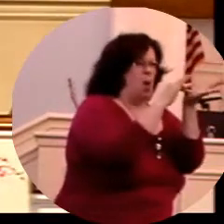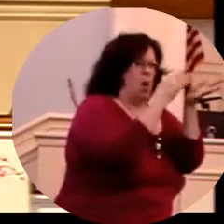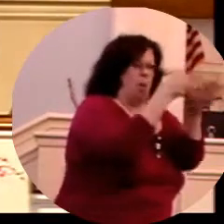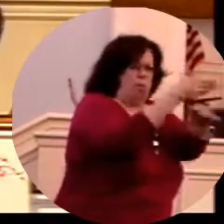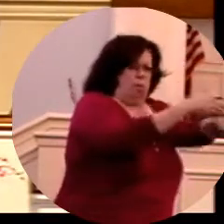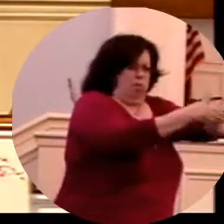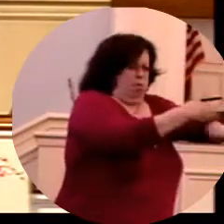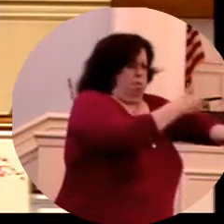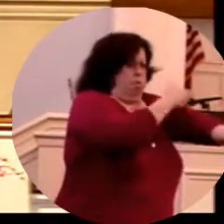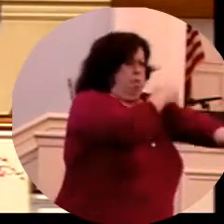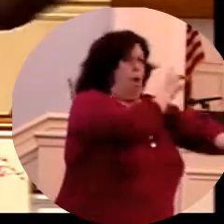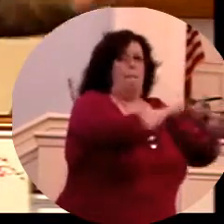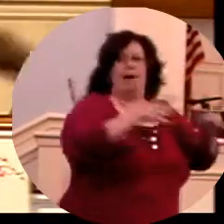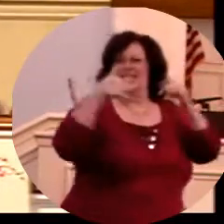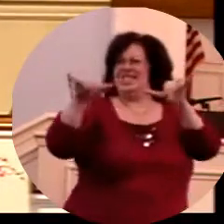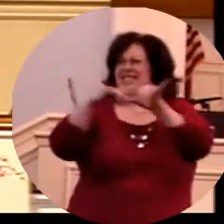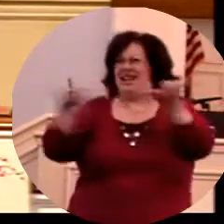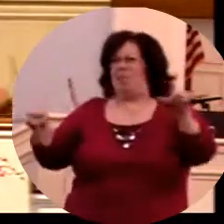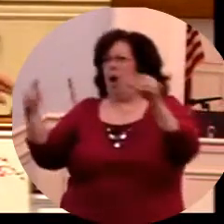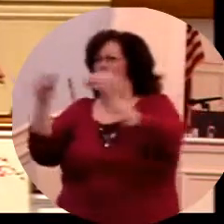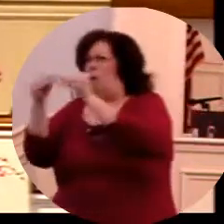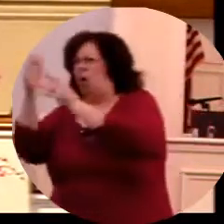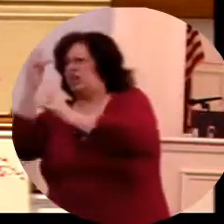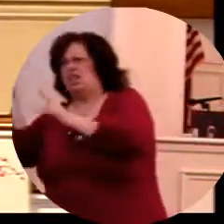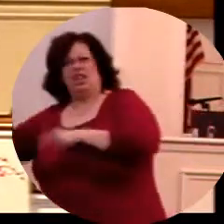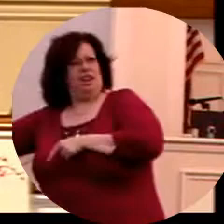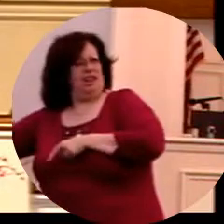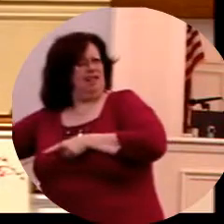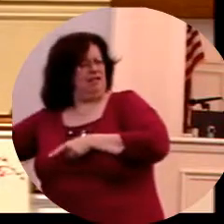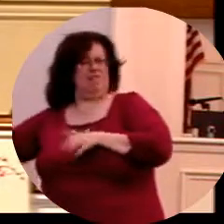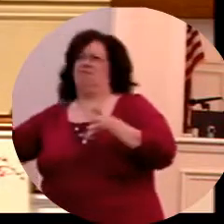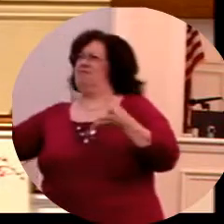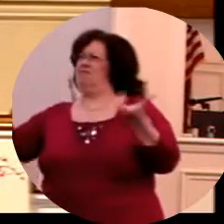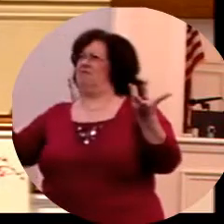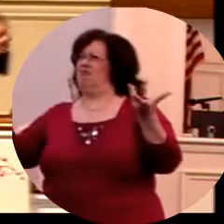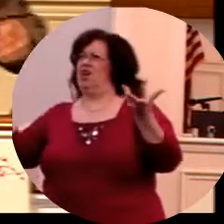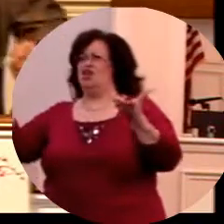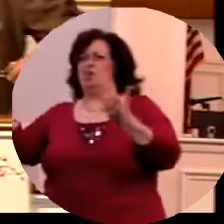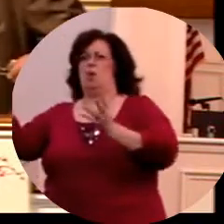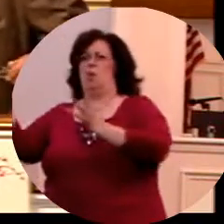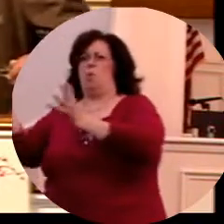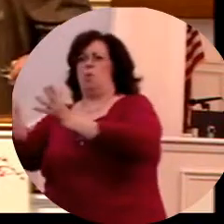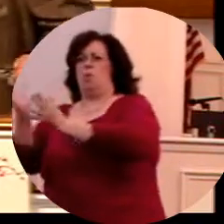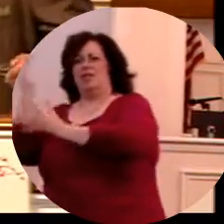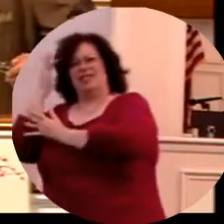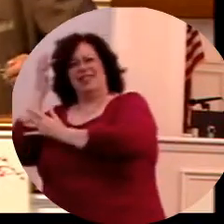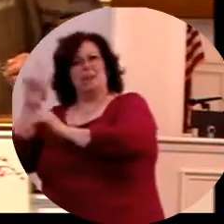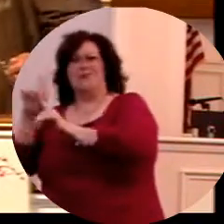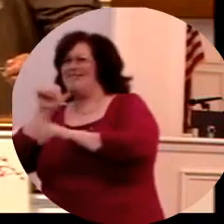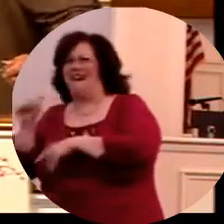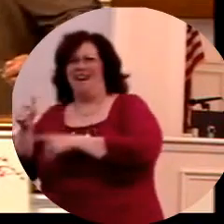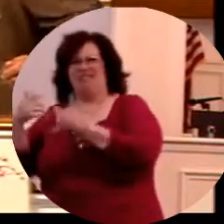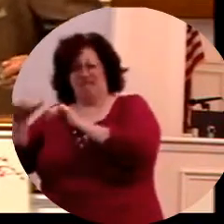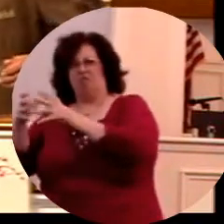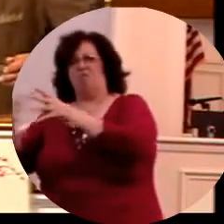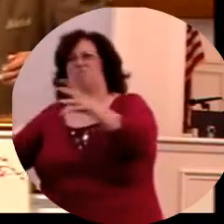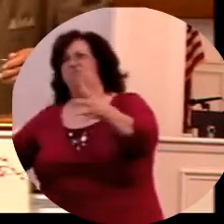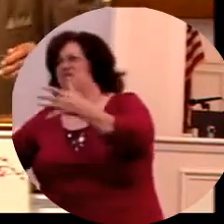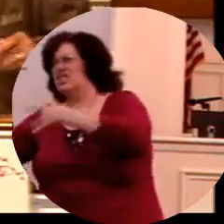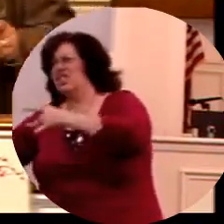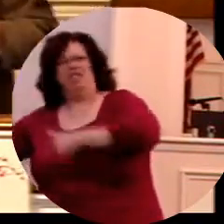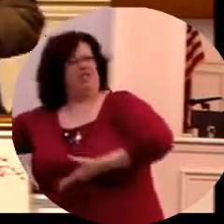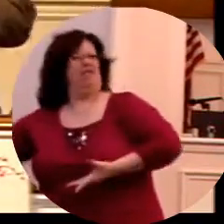truth. I mean, all in our culture and our society, we've got, it seems like problems that cannot be solved today.